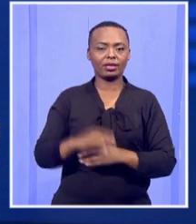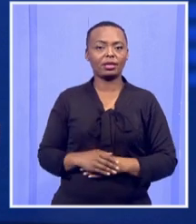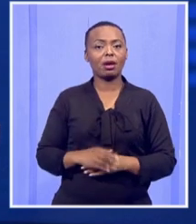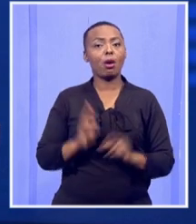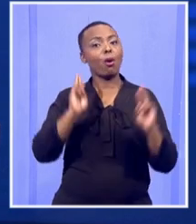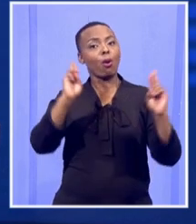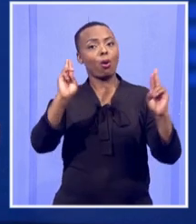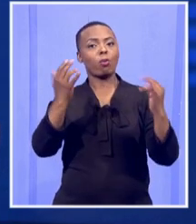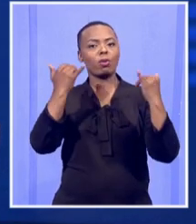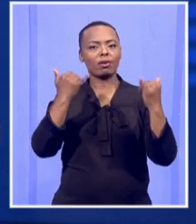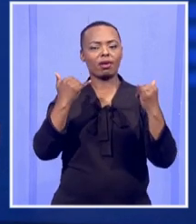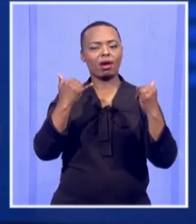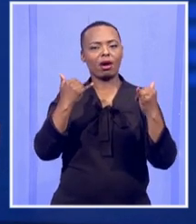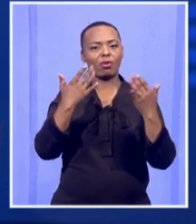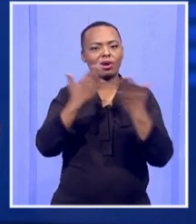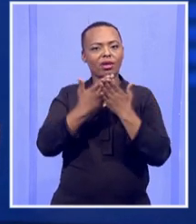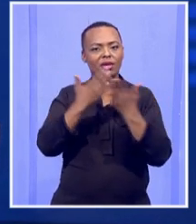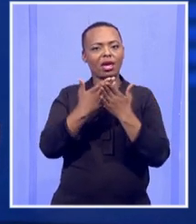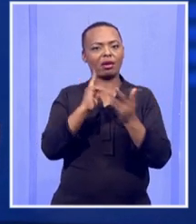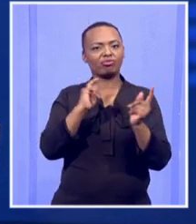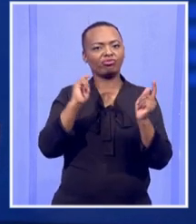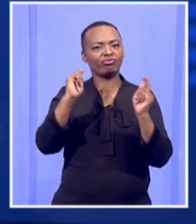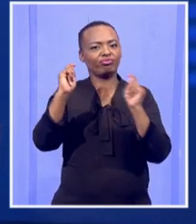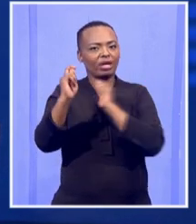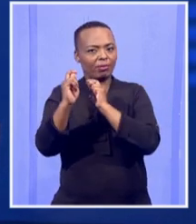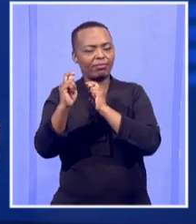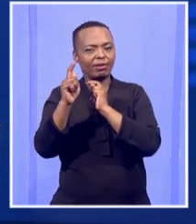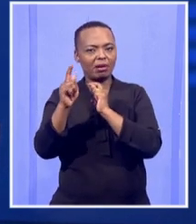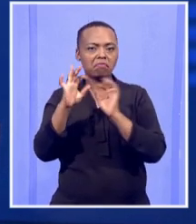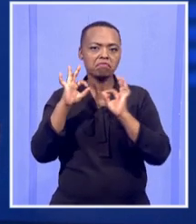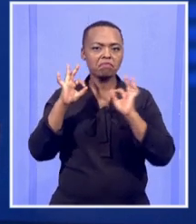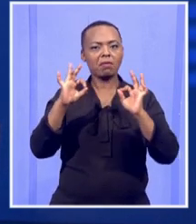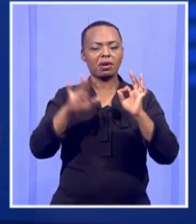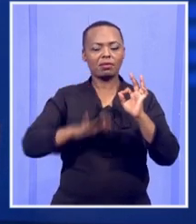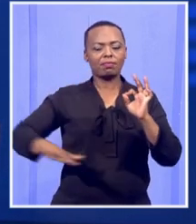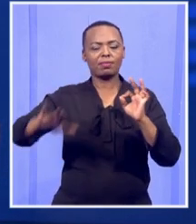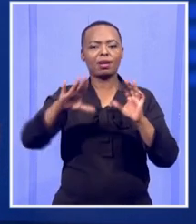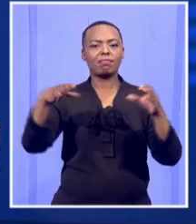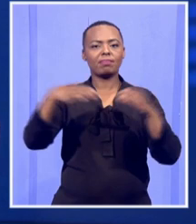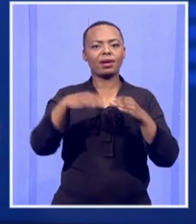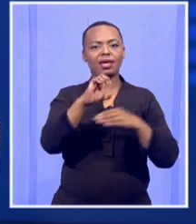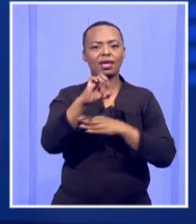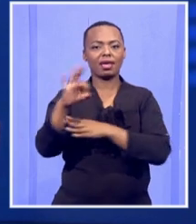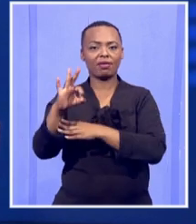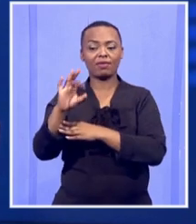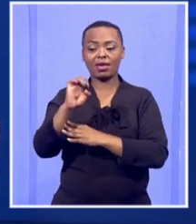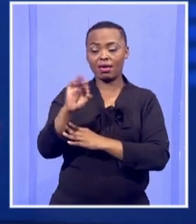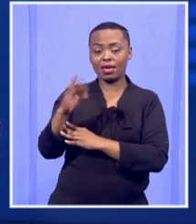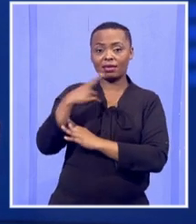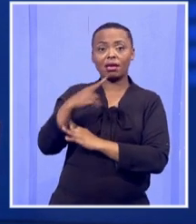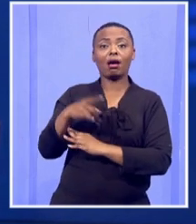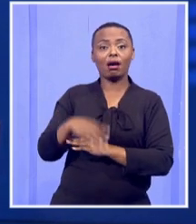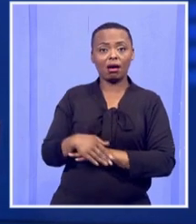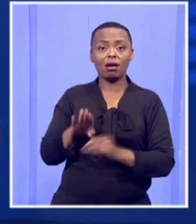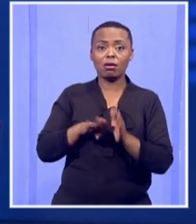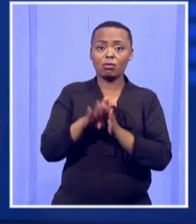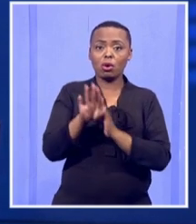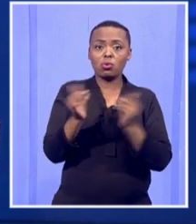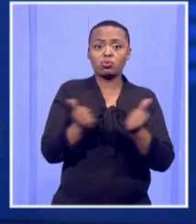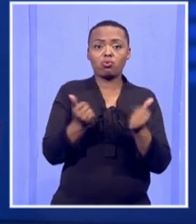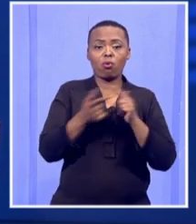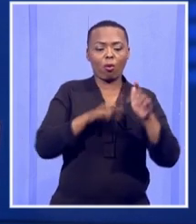pave the way for the renewal of the party. The leadership says the party has grown massively after the local government elections,